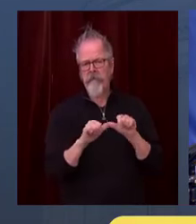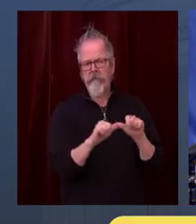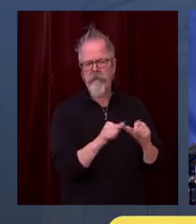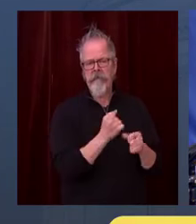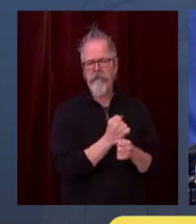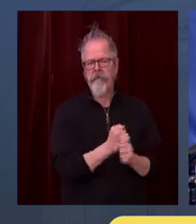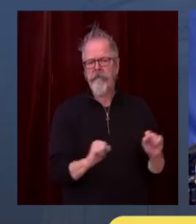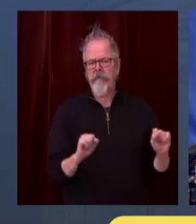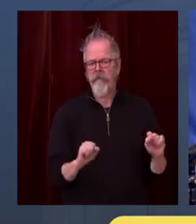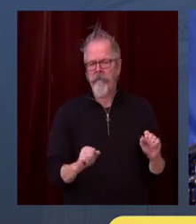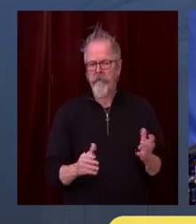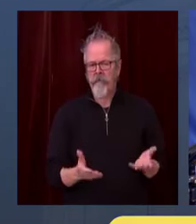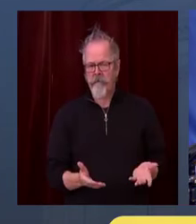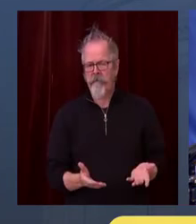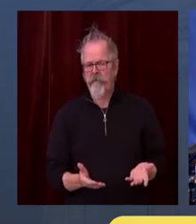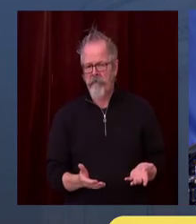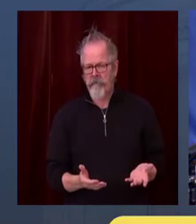succeeds.